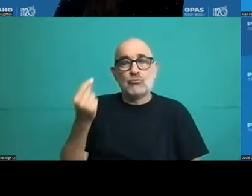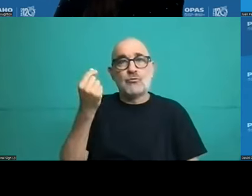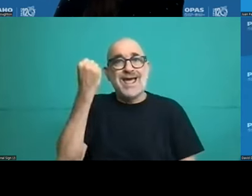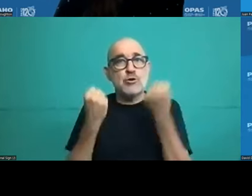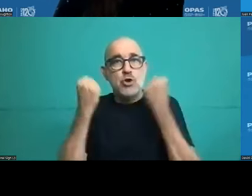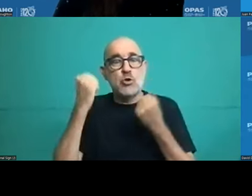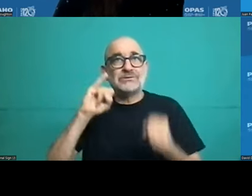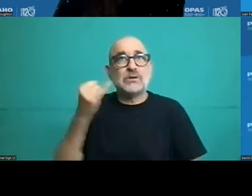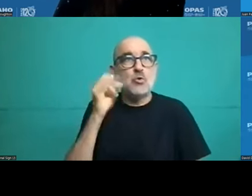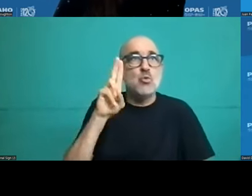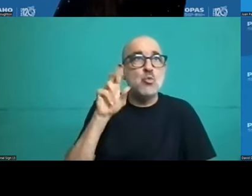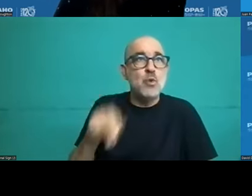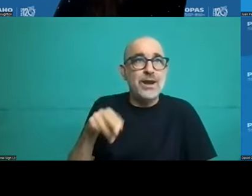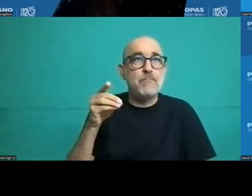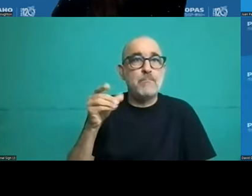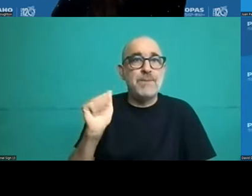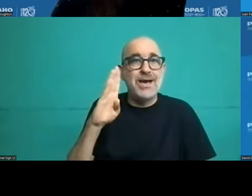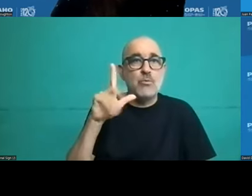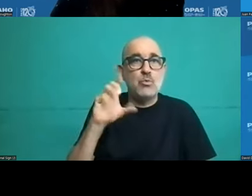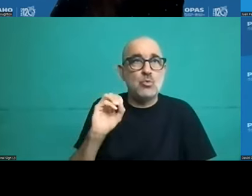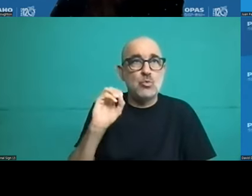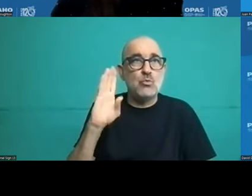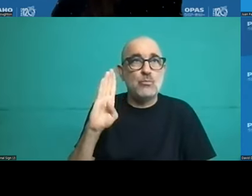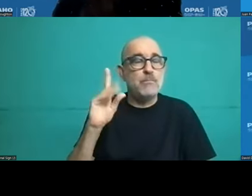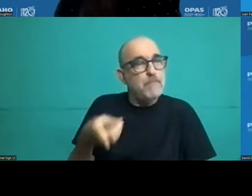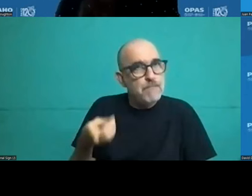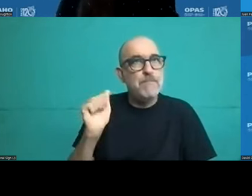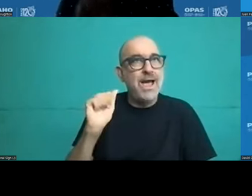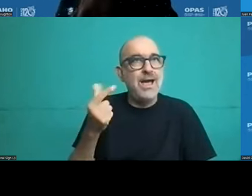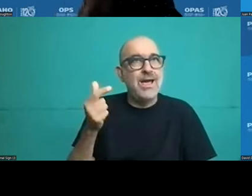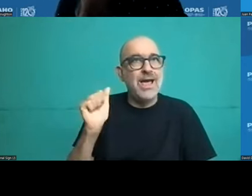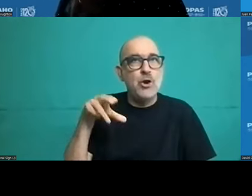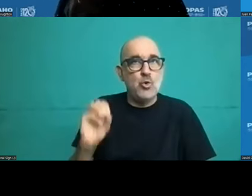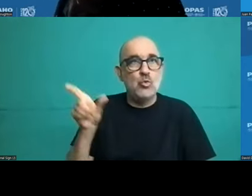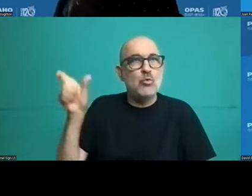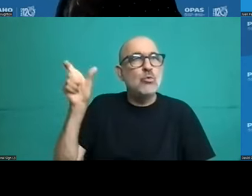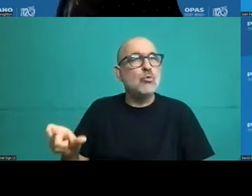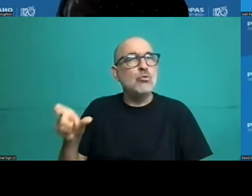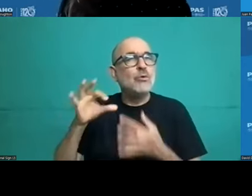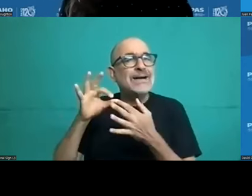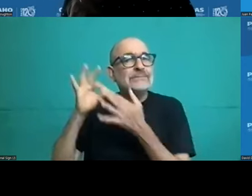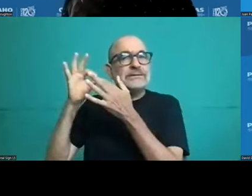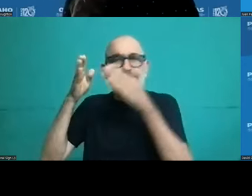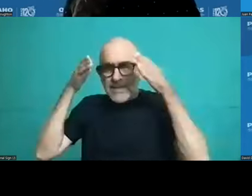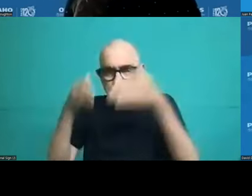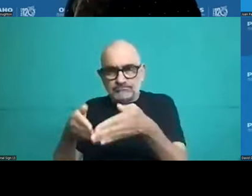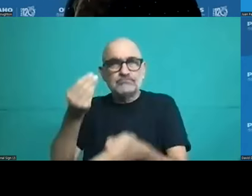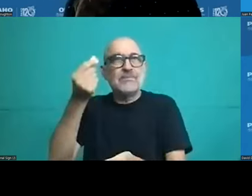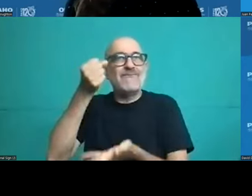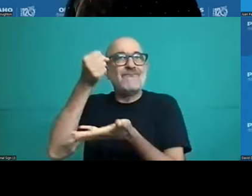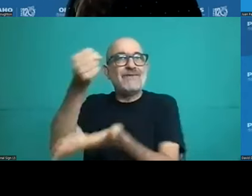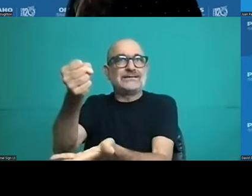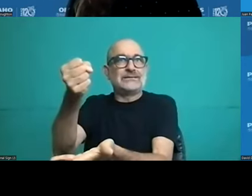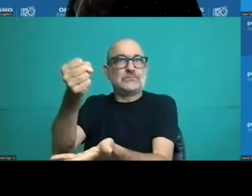lines of work and our future activities in this regard. But over to you,